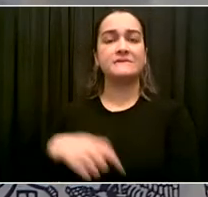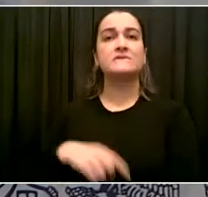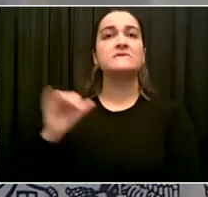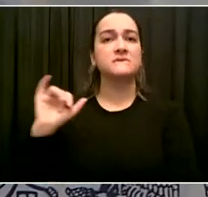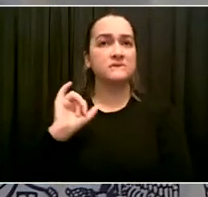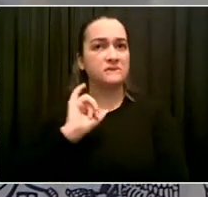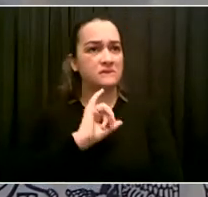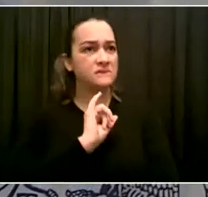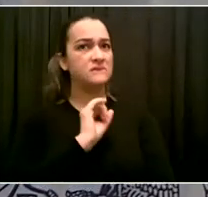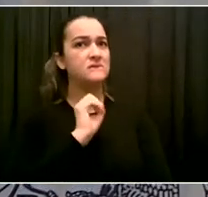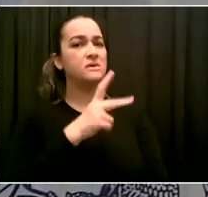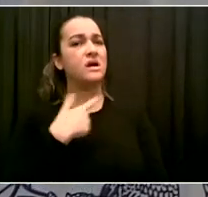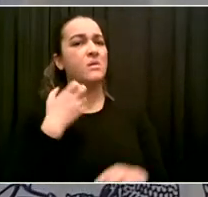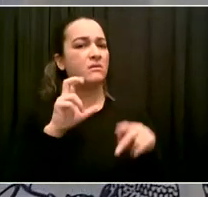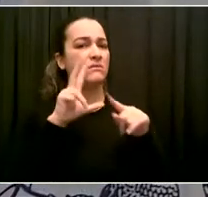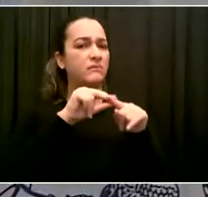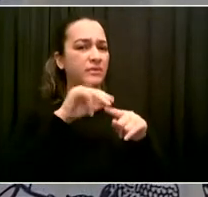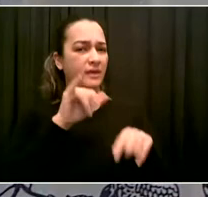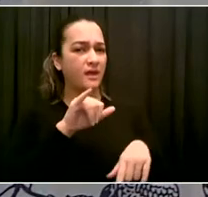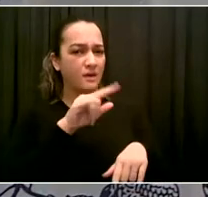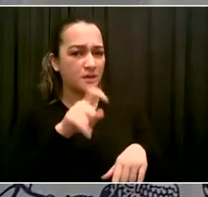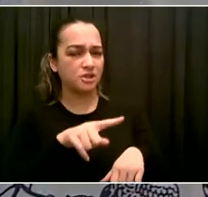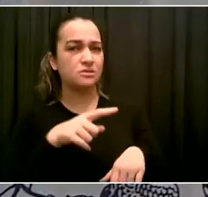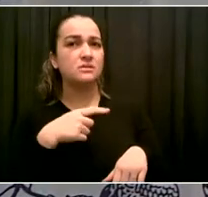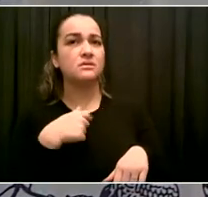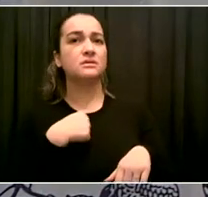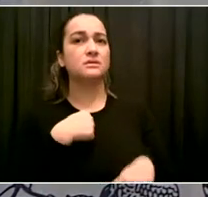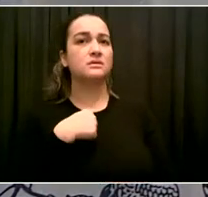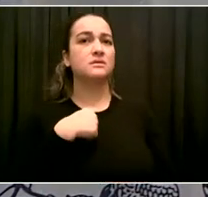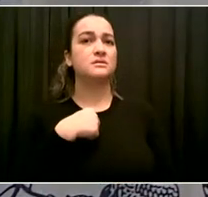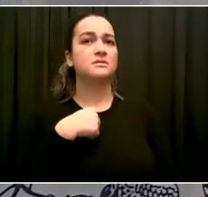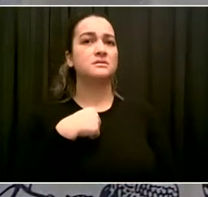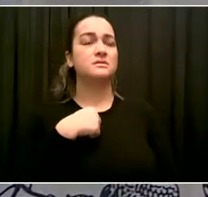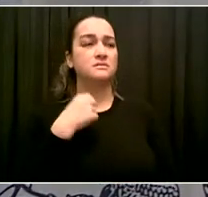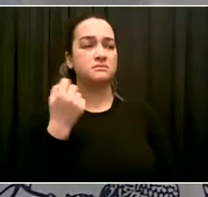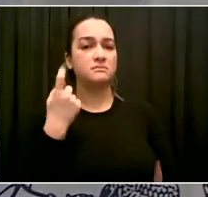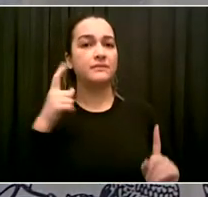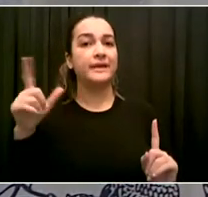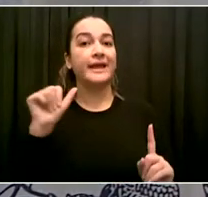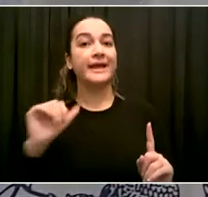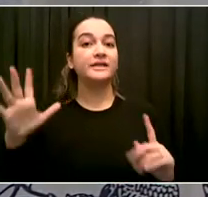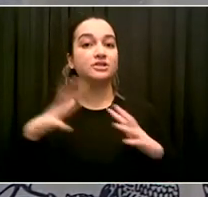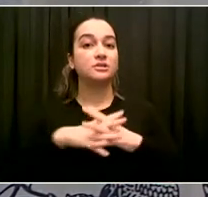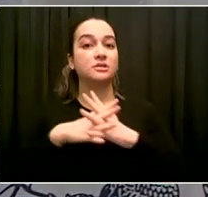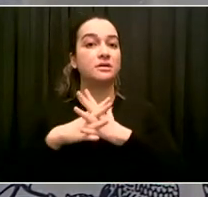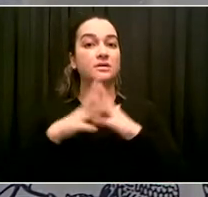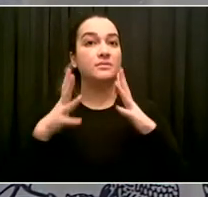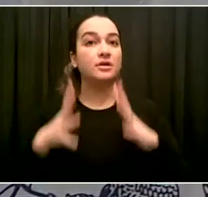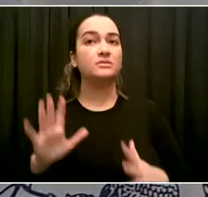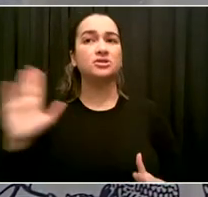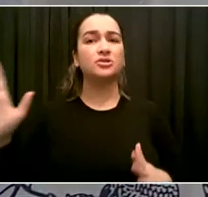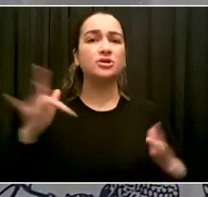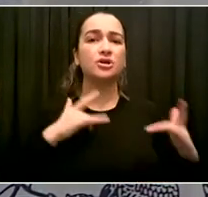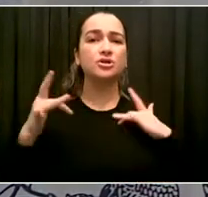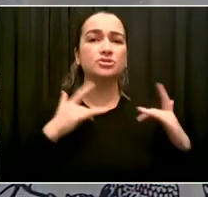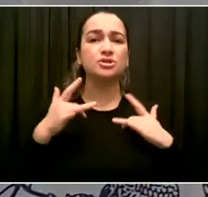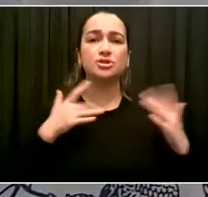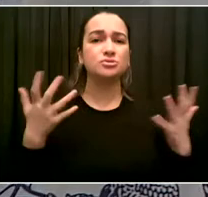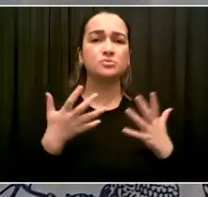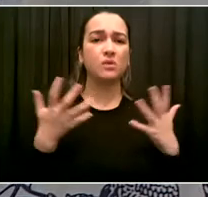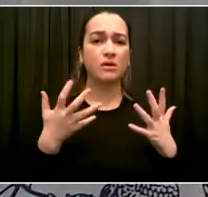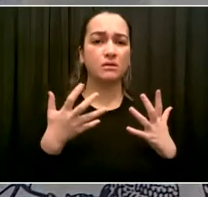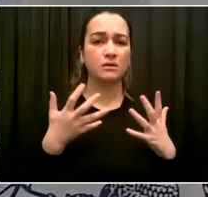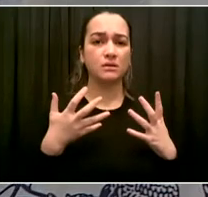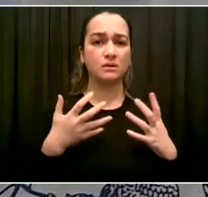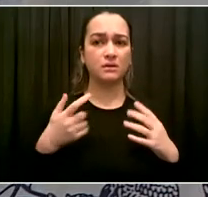community is that so few of these are being actually tried as hate crimes. And that's what they don't understand. And that's what they are